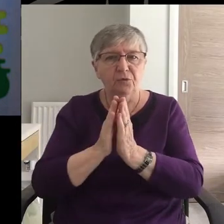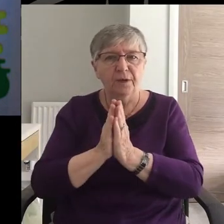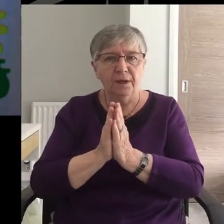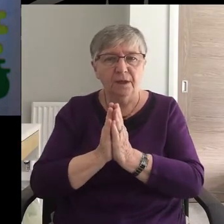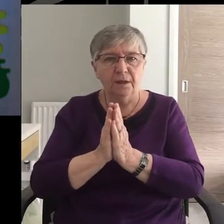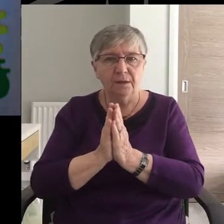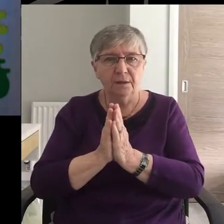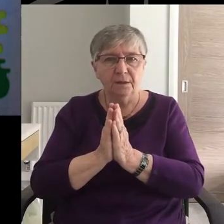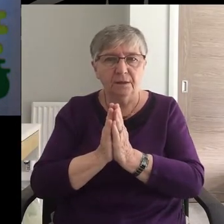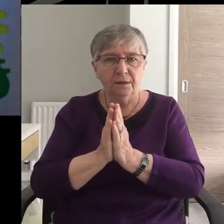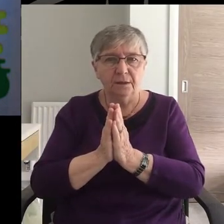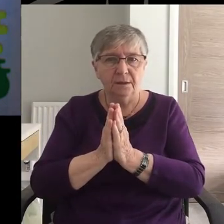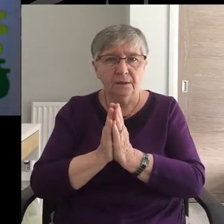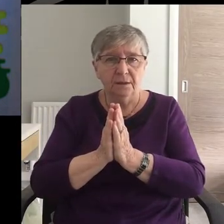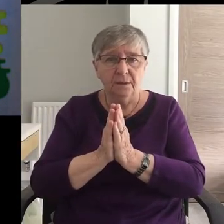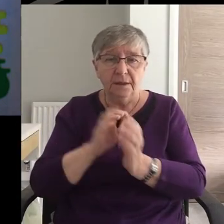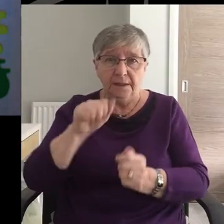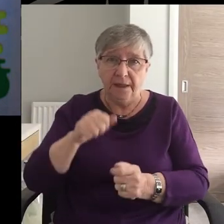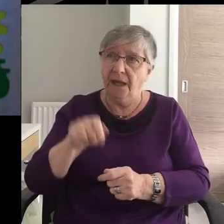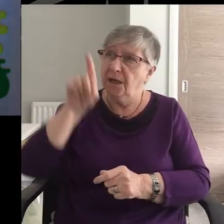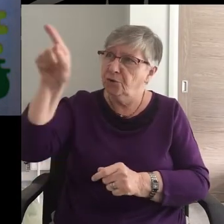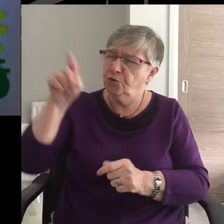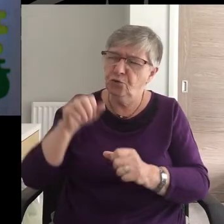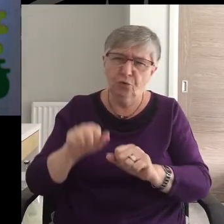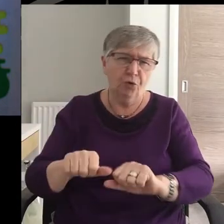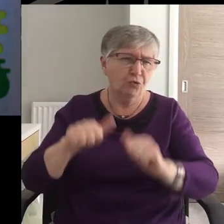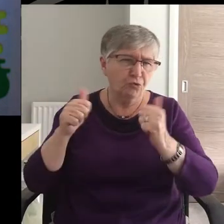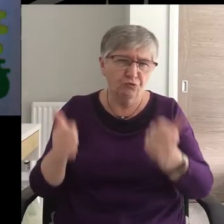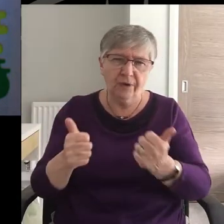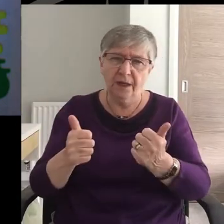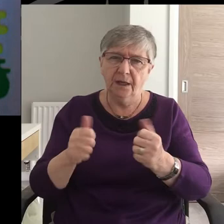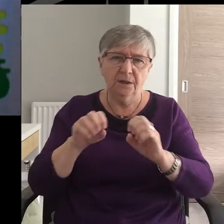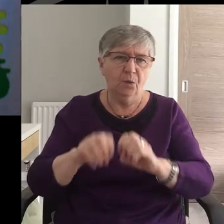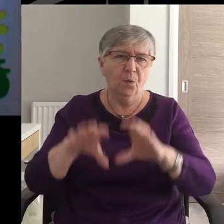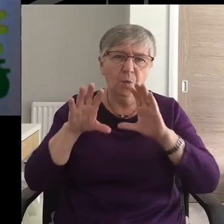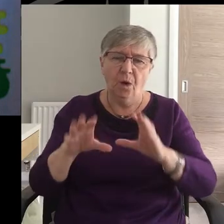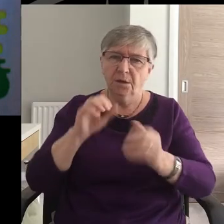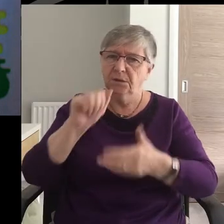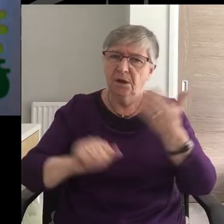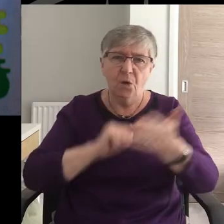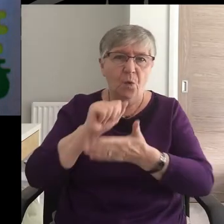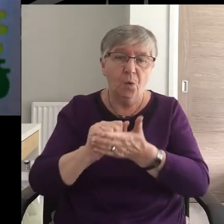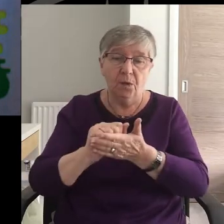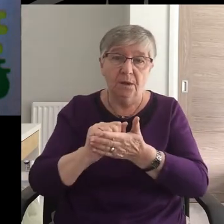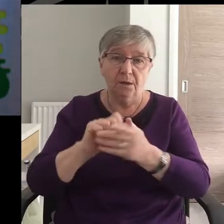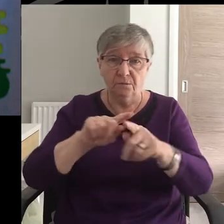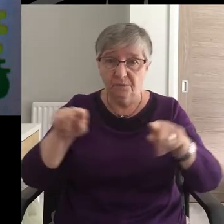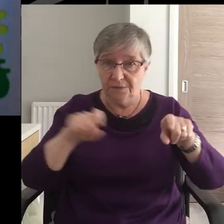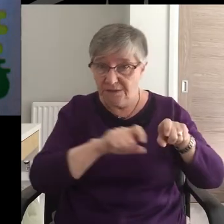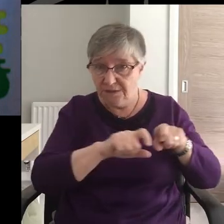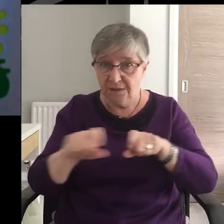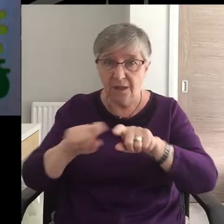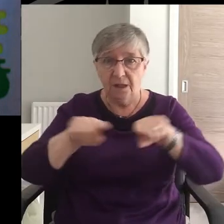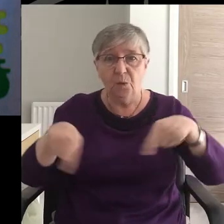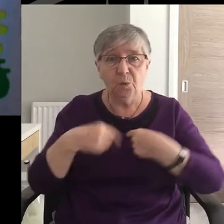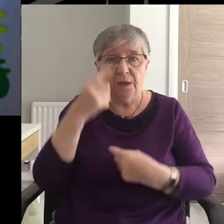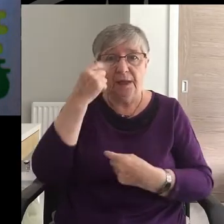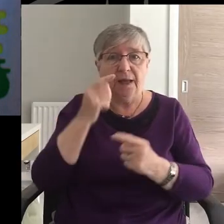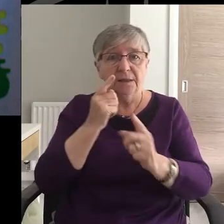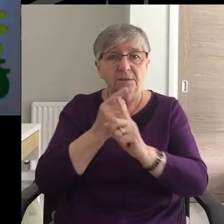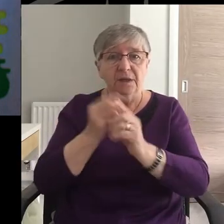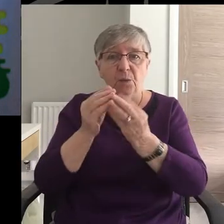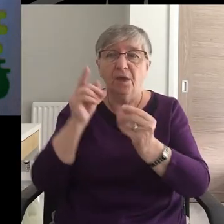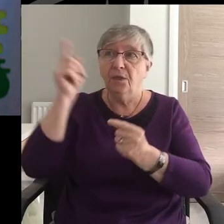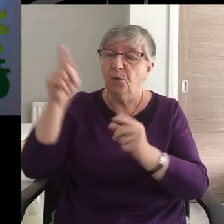that for all your greatness and wonder and holiness, we can speak with you as a friend.